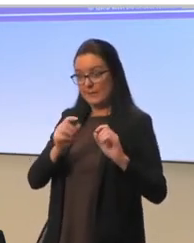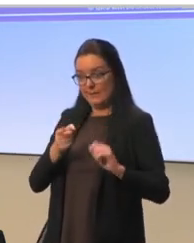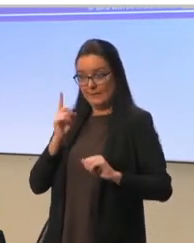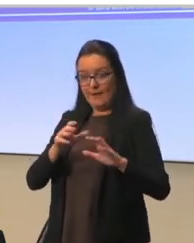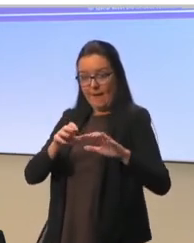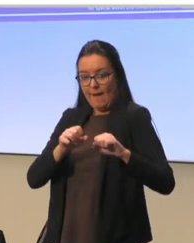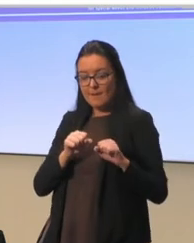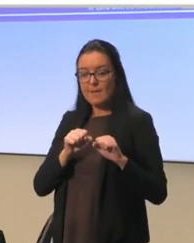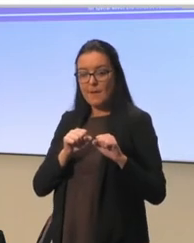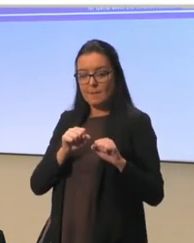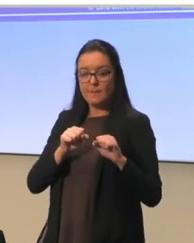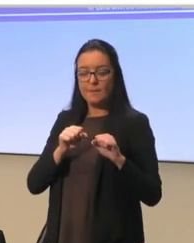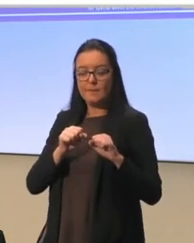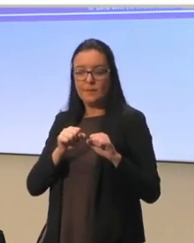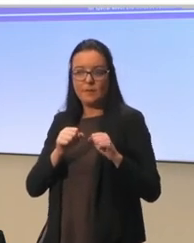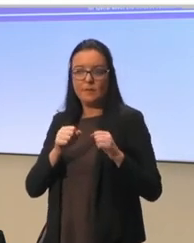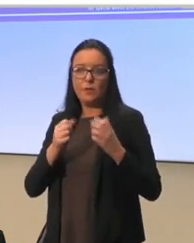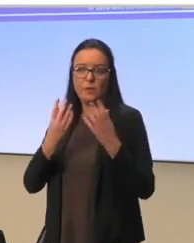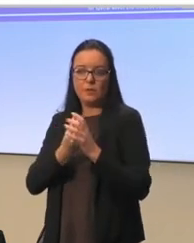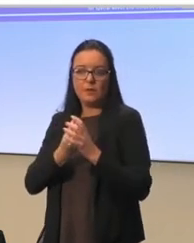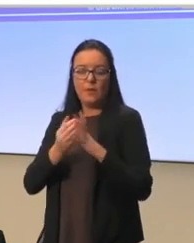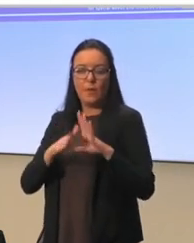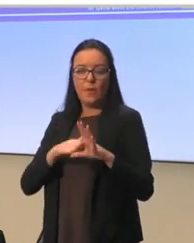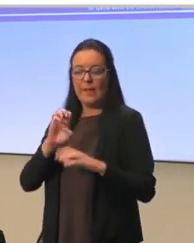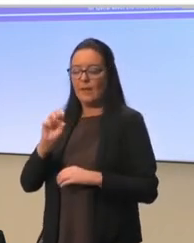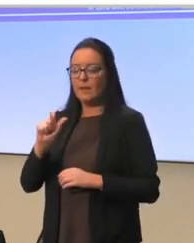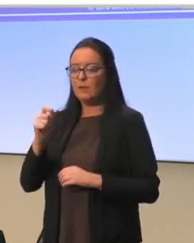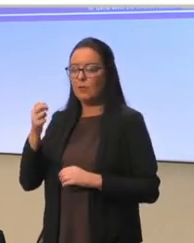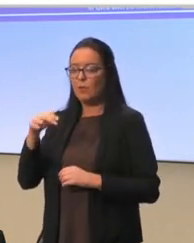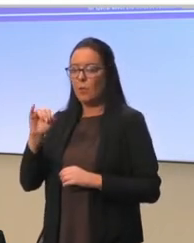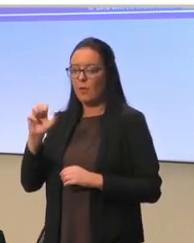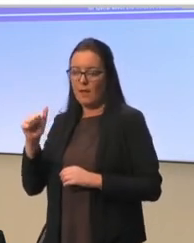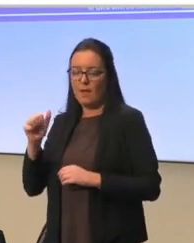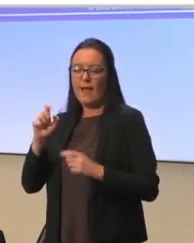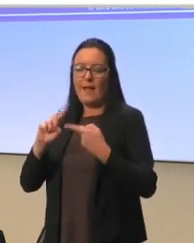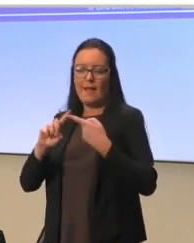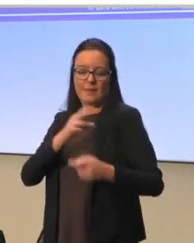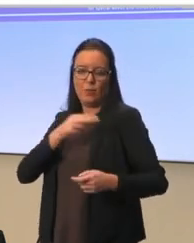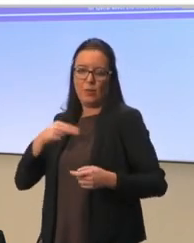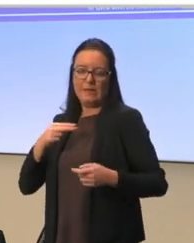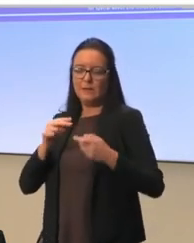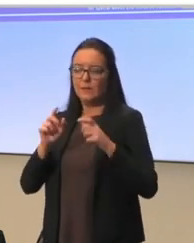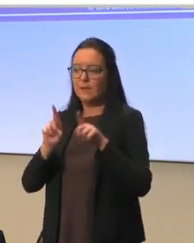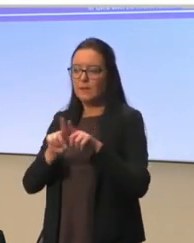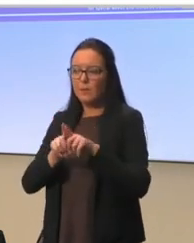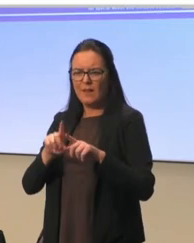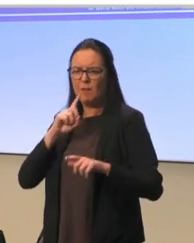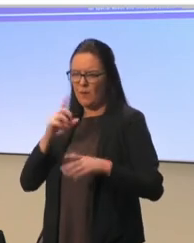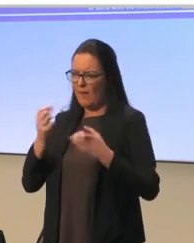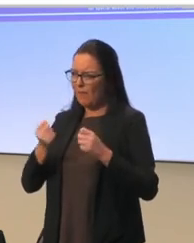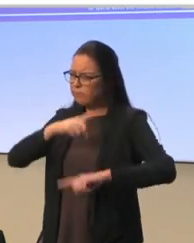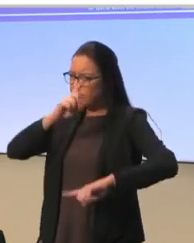the leading country, together with Estonia and Sweden. So, you can see it's a variety of countries